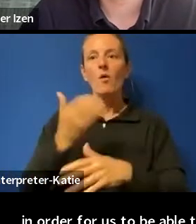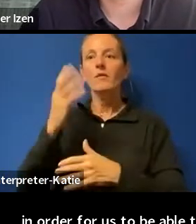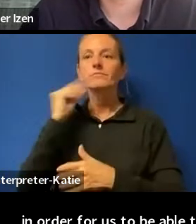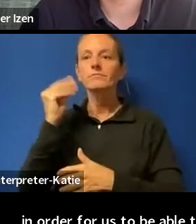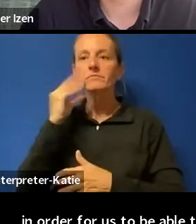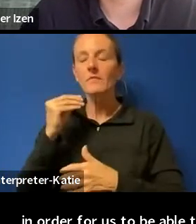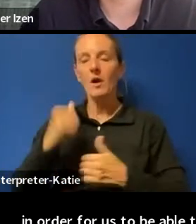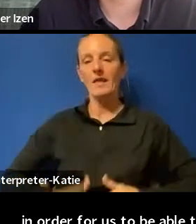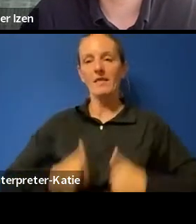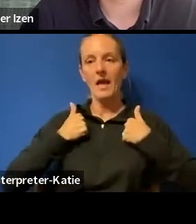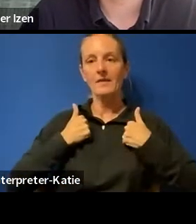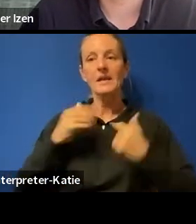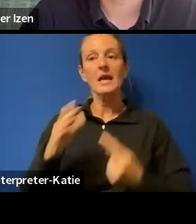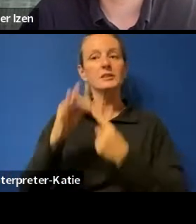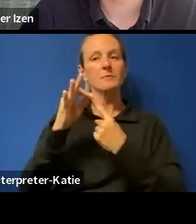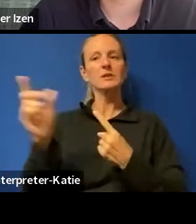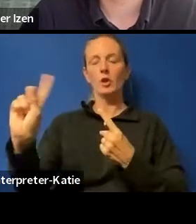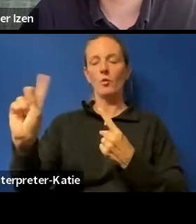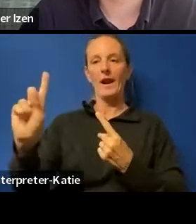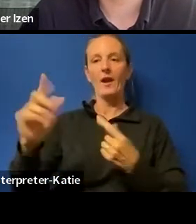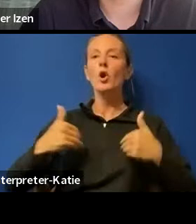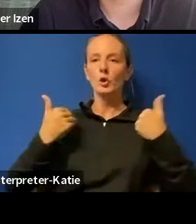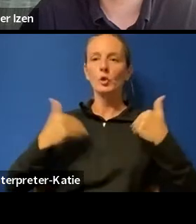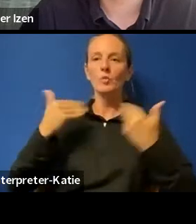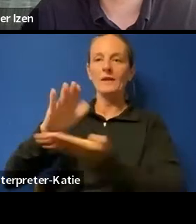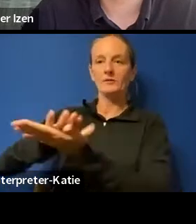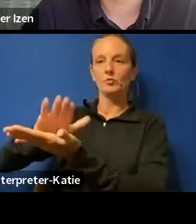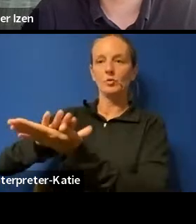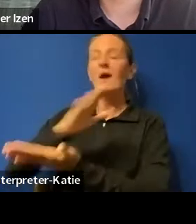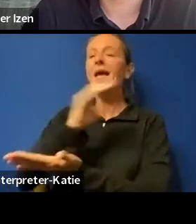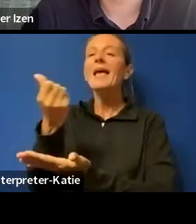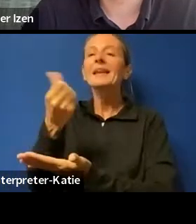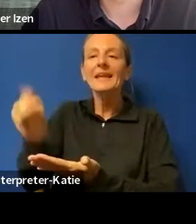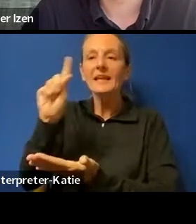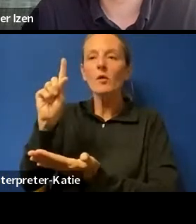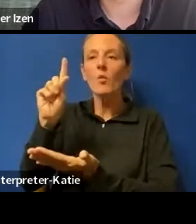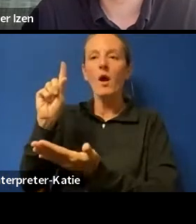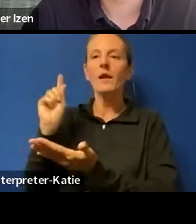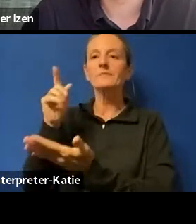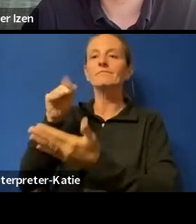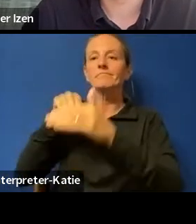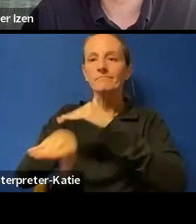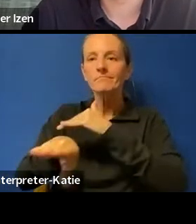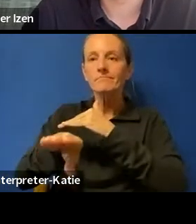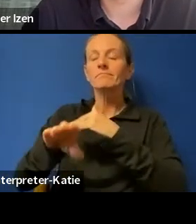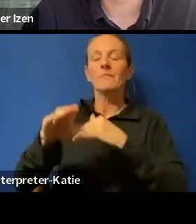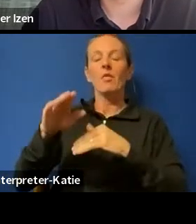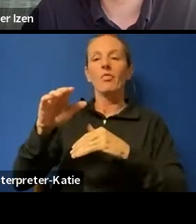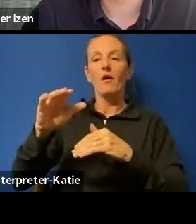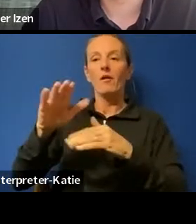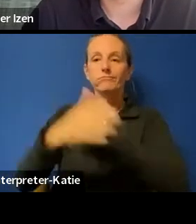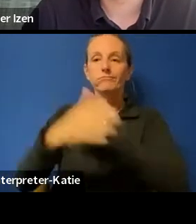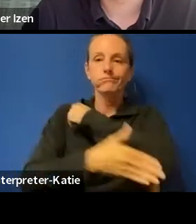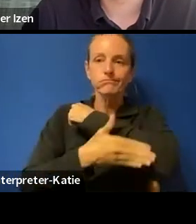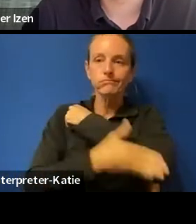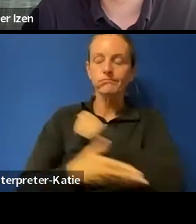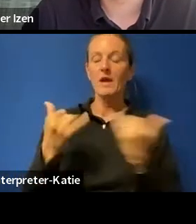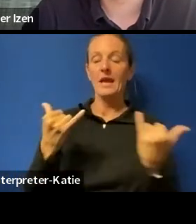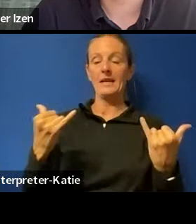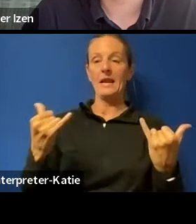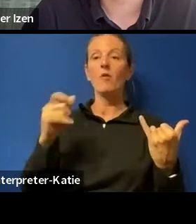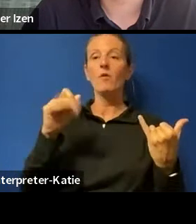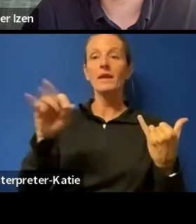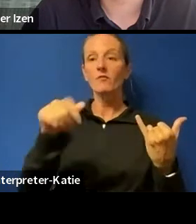in our schools and by anyone who's crossing our border. Many of these topics, of course, overlap with other issues of civil liberties,